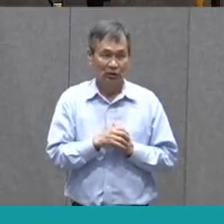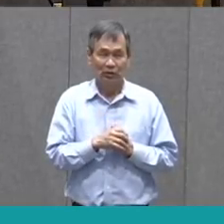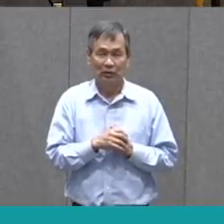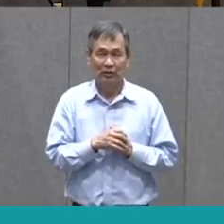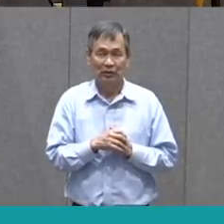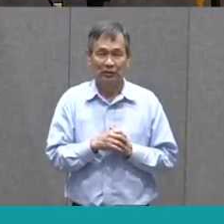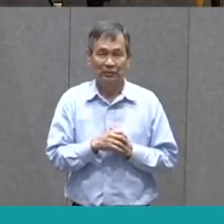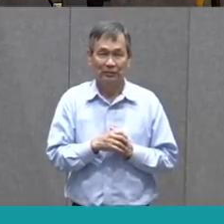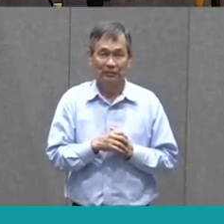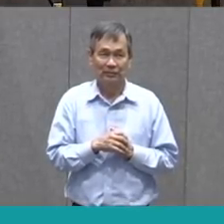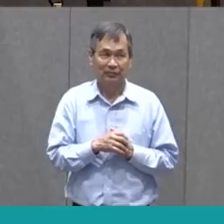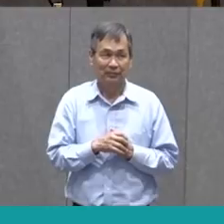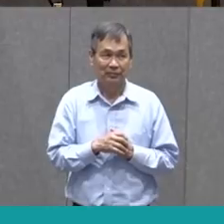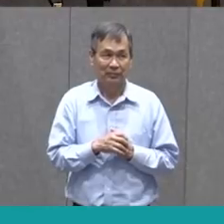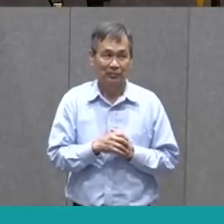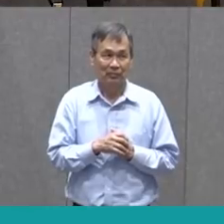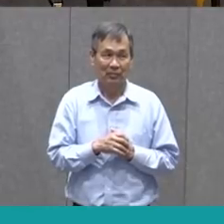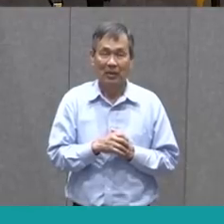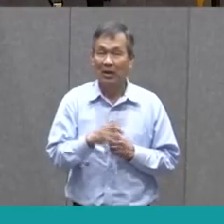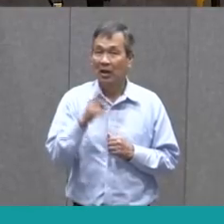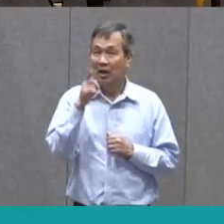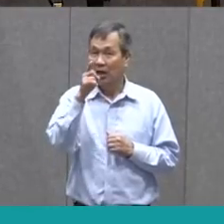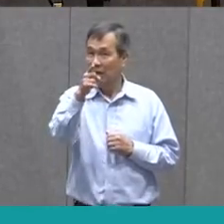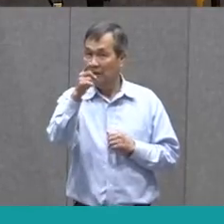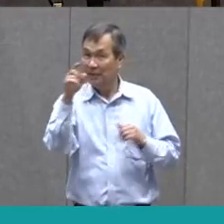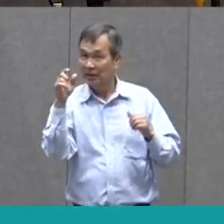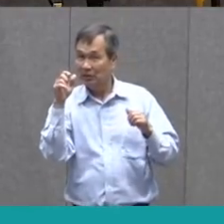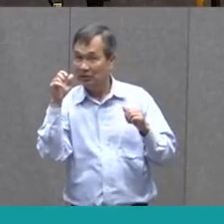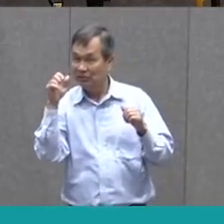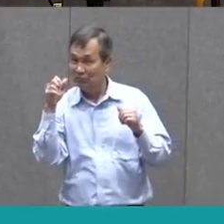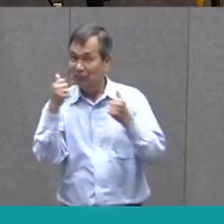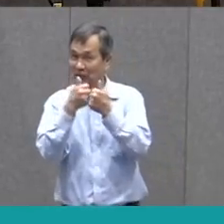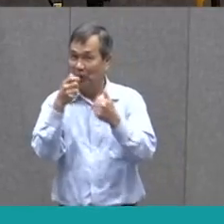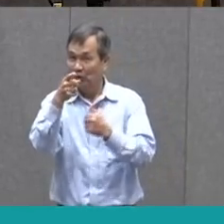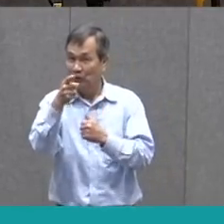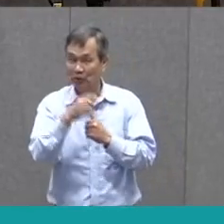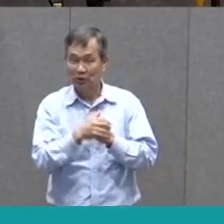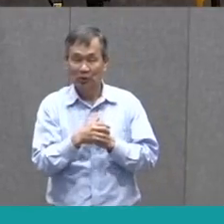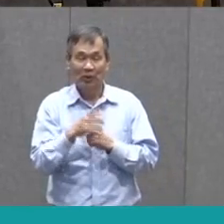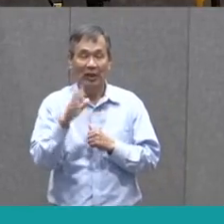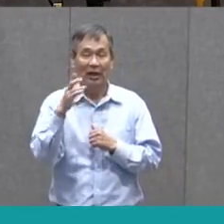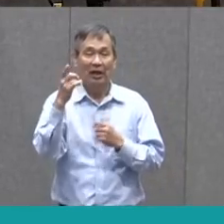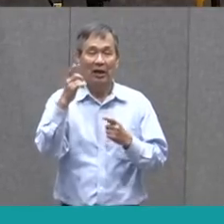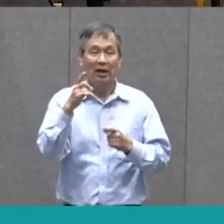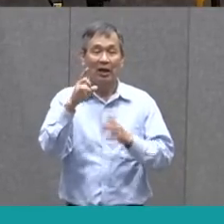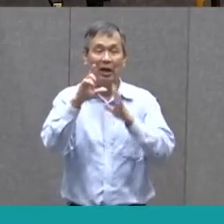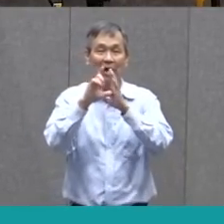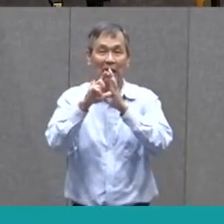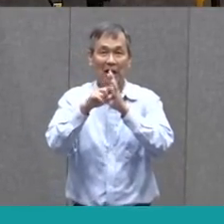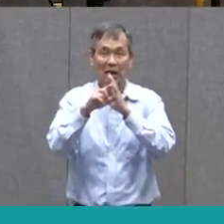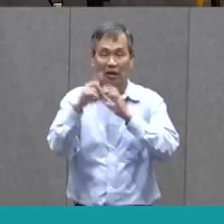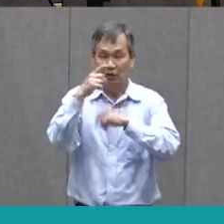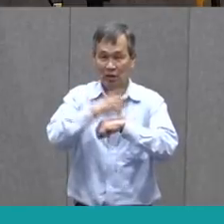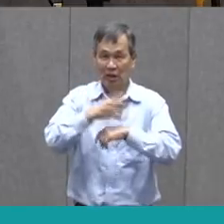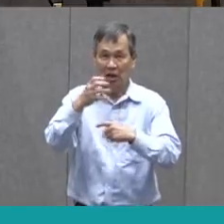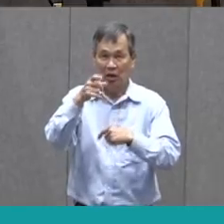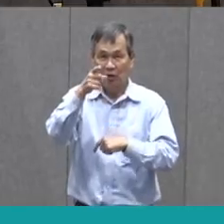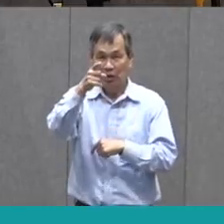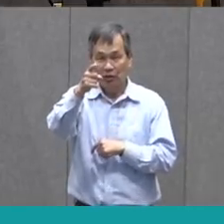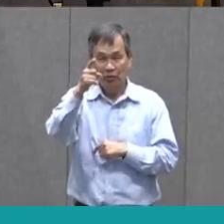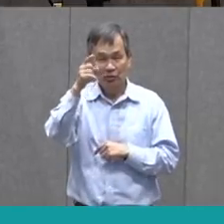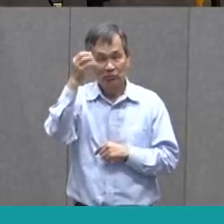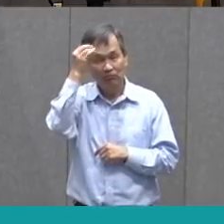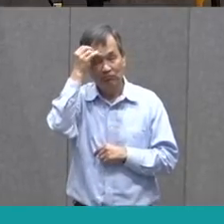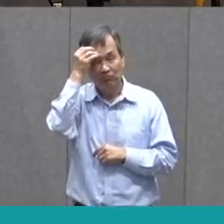All right. Now I have a challenge for you. Later today, I want you to come up with another